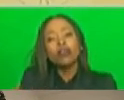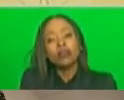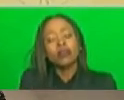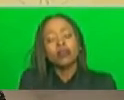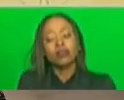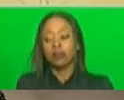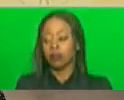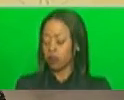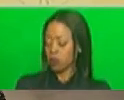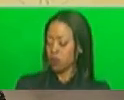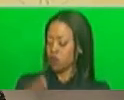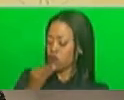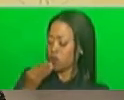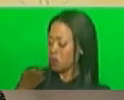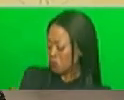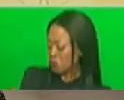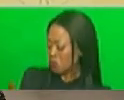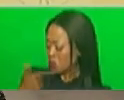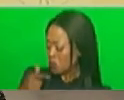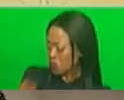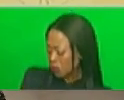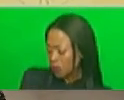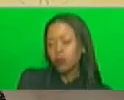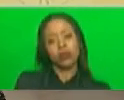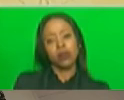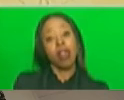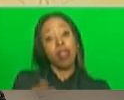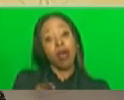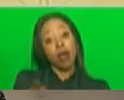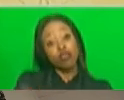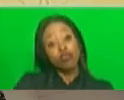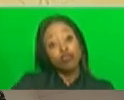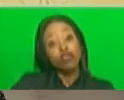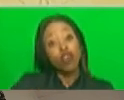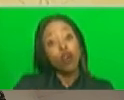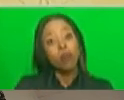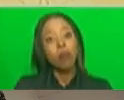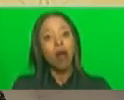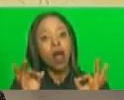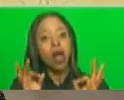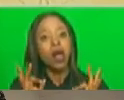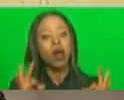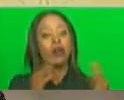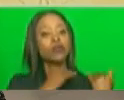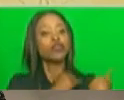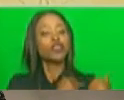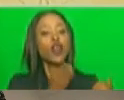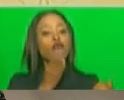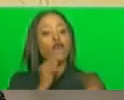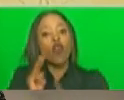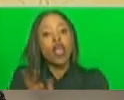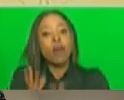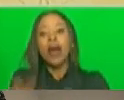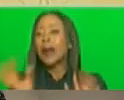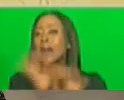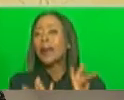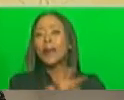it was also found that these paza shops lacked proper safe food storage